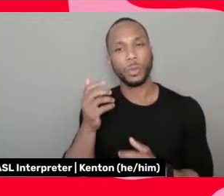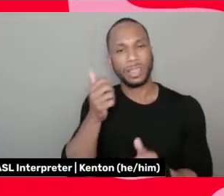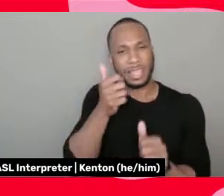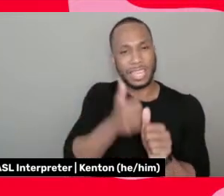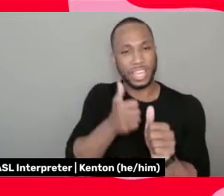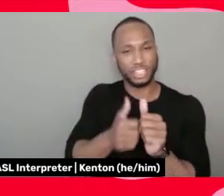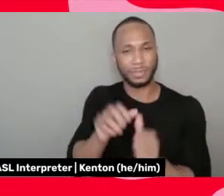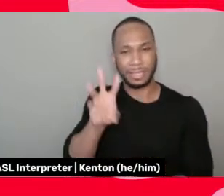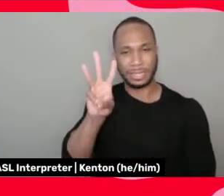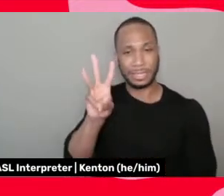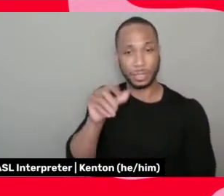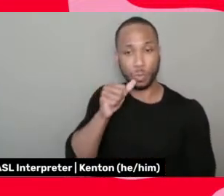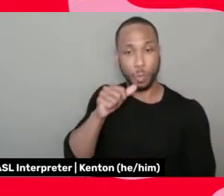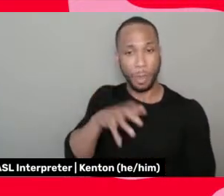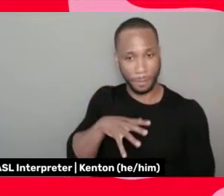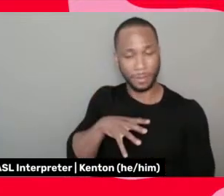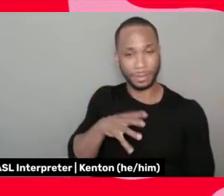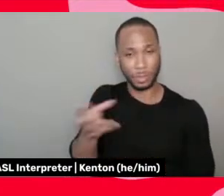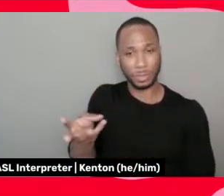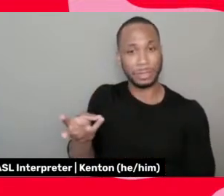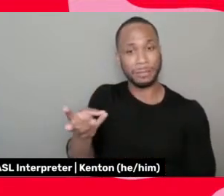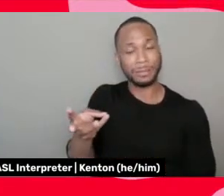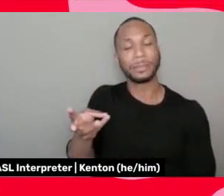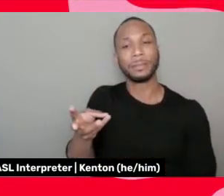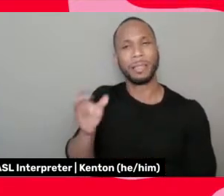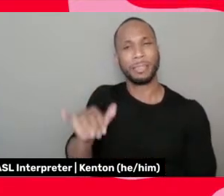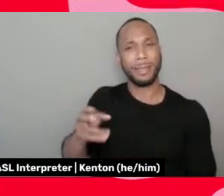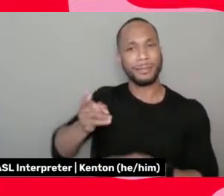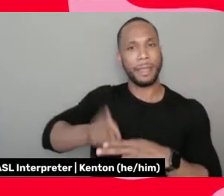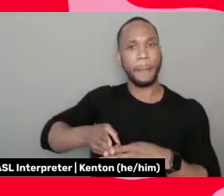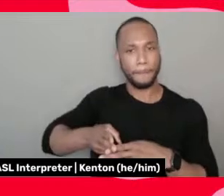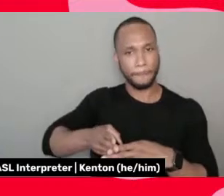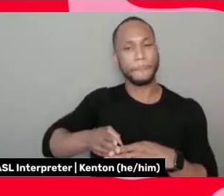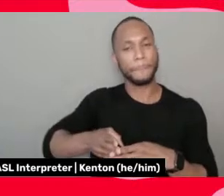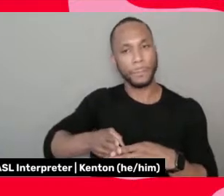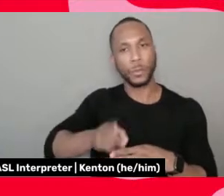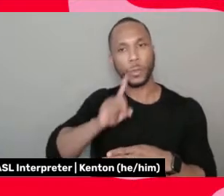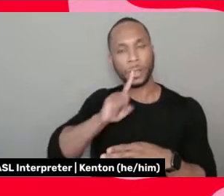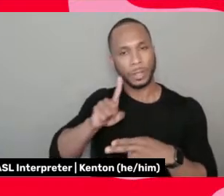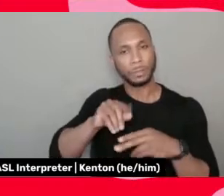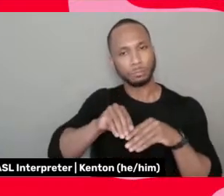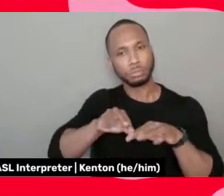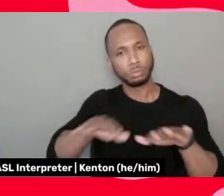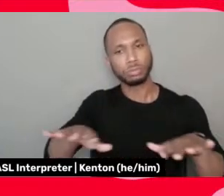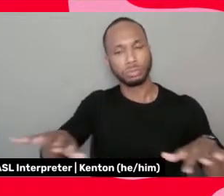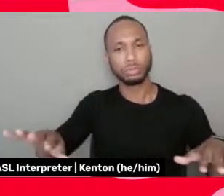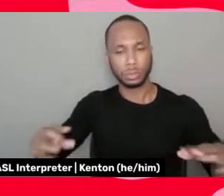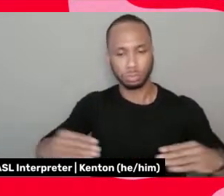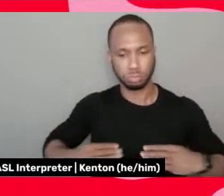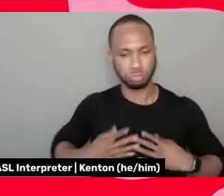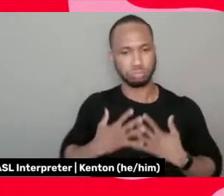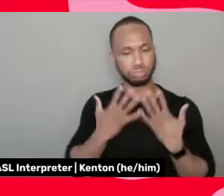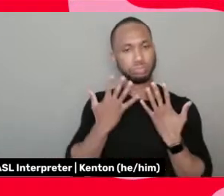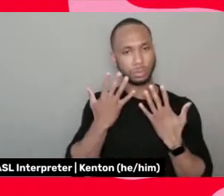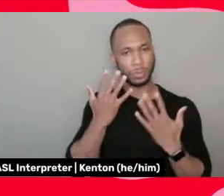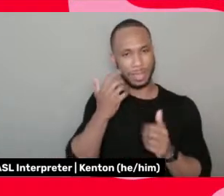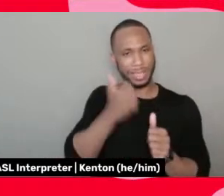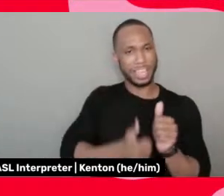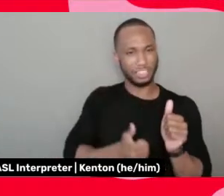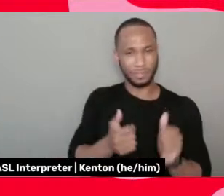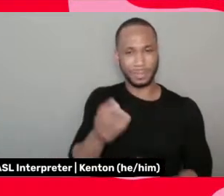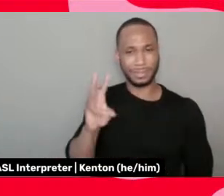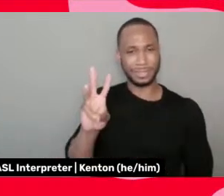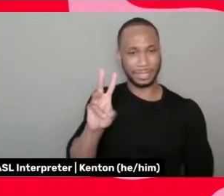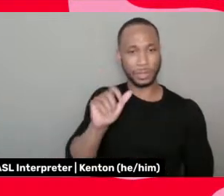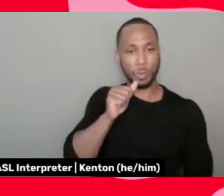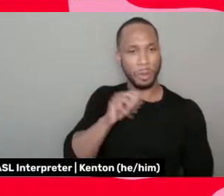the six women, it, you know, that, that name kind of resonates, that title resonates with each of, you know, the women